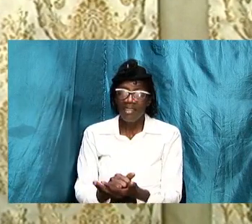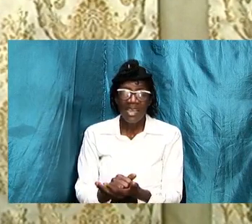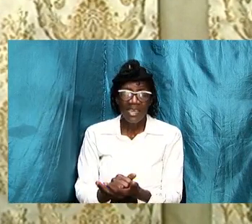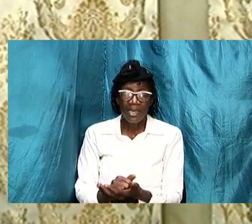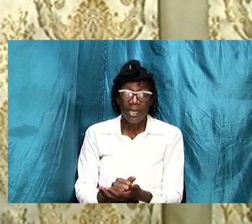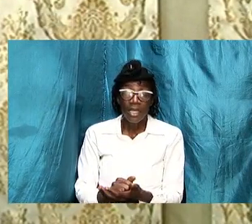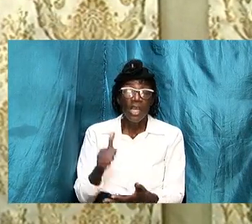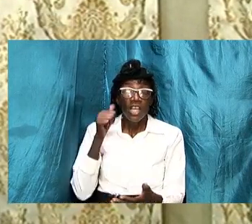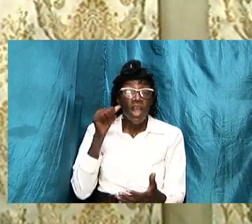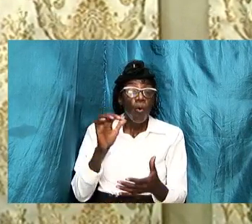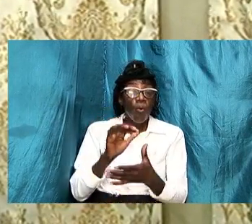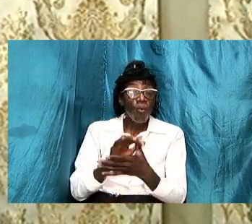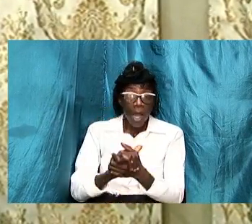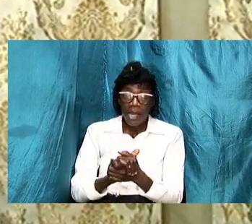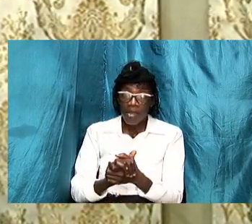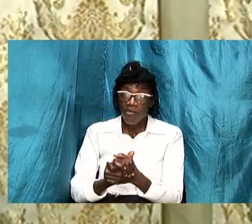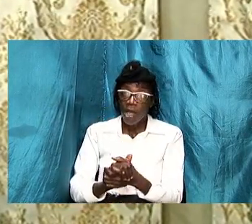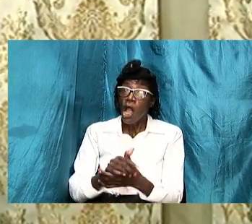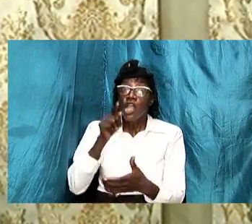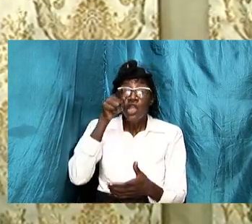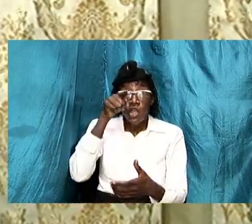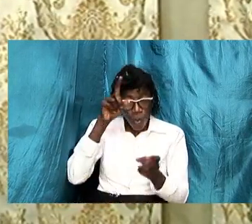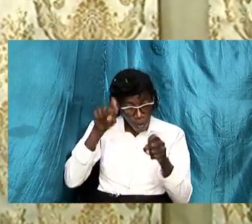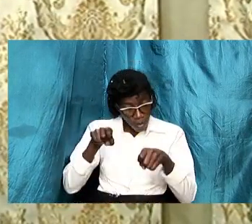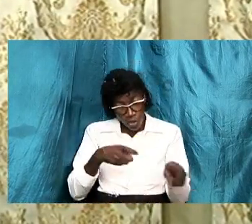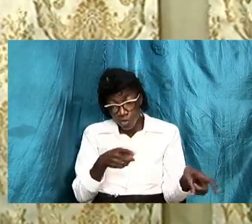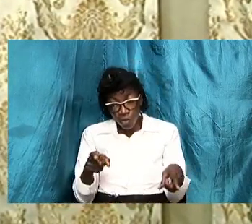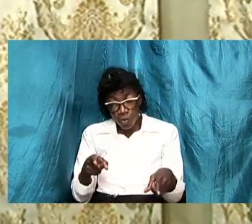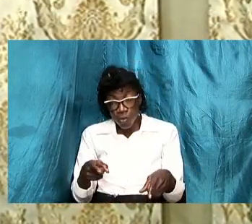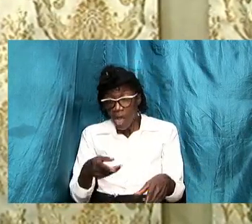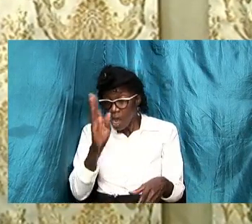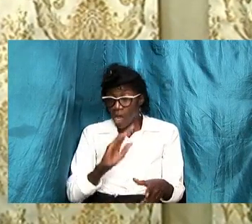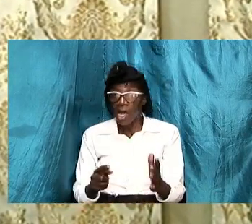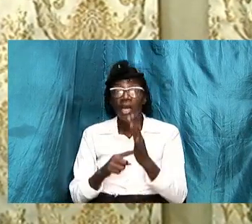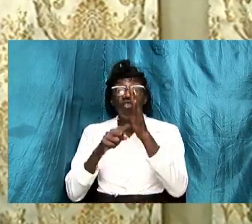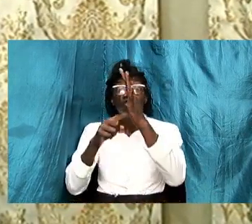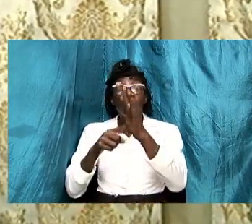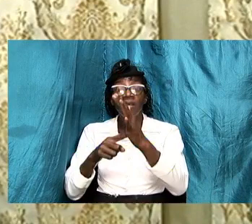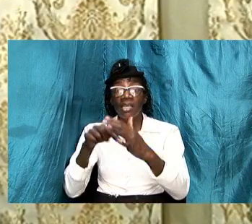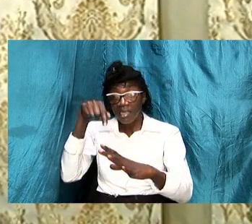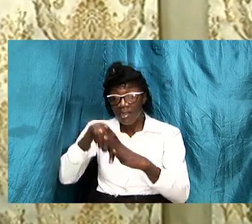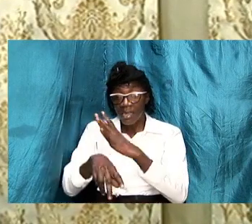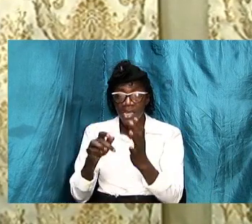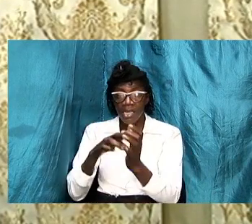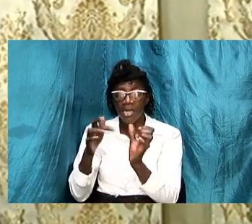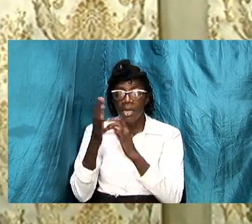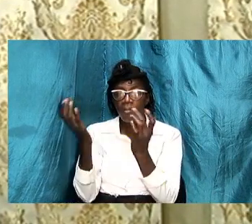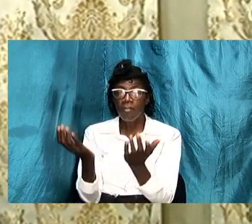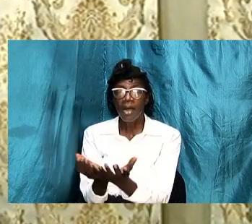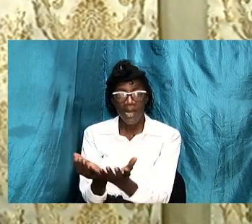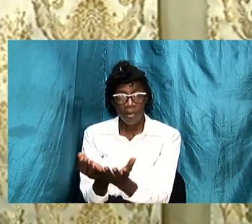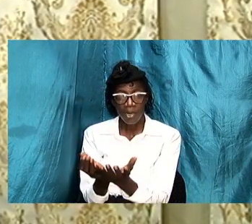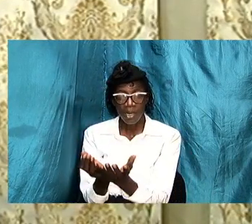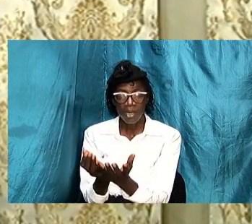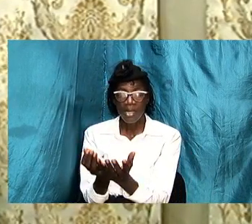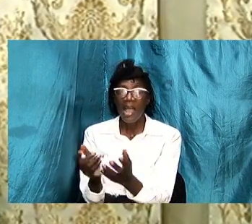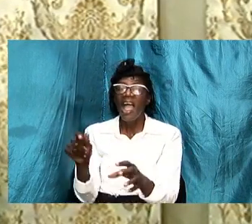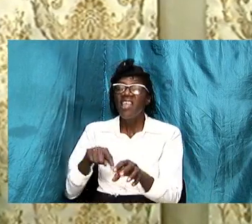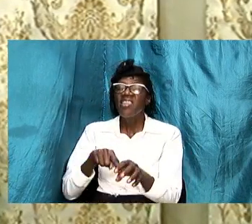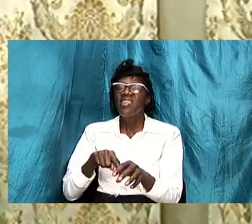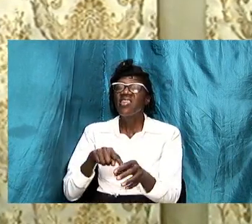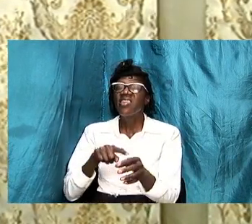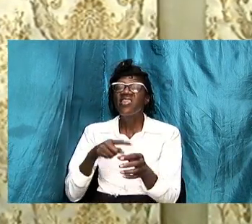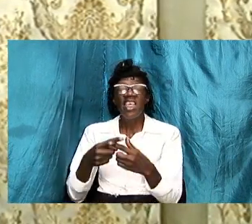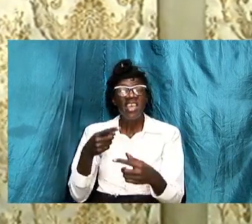wife you must do and he outlines it and it is in scripture then i submit